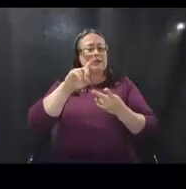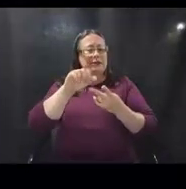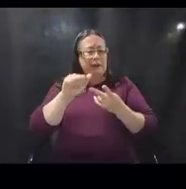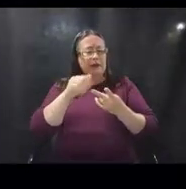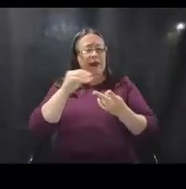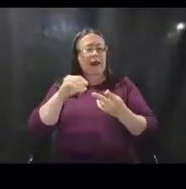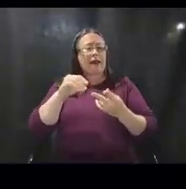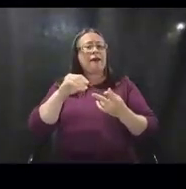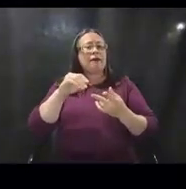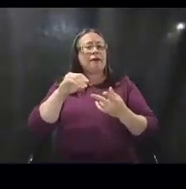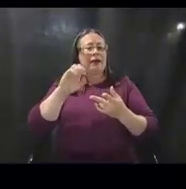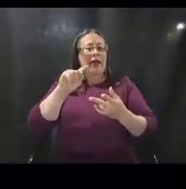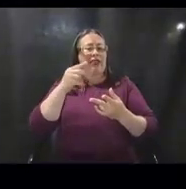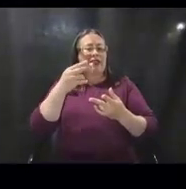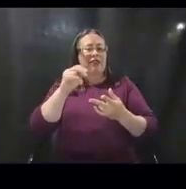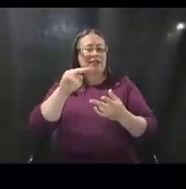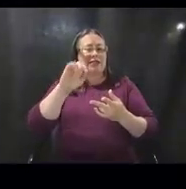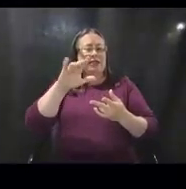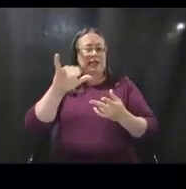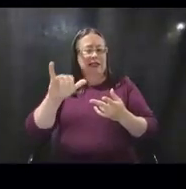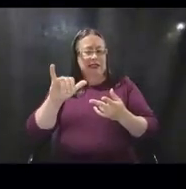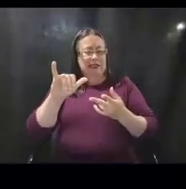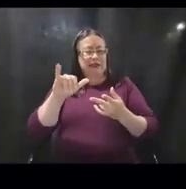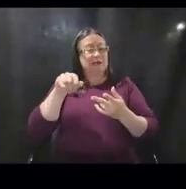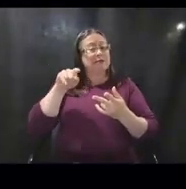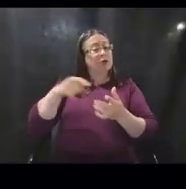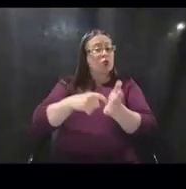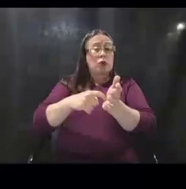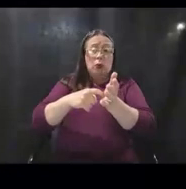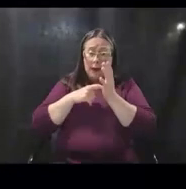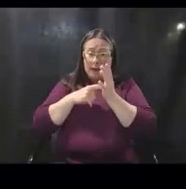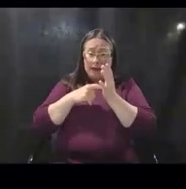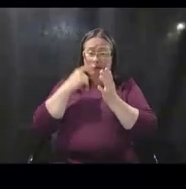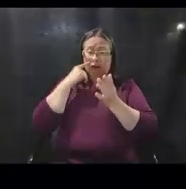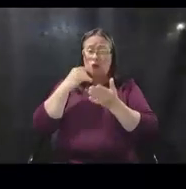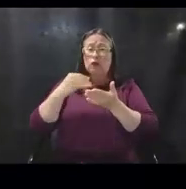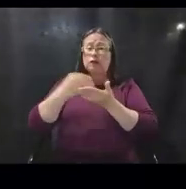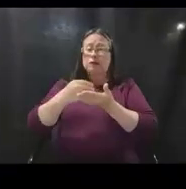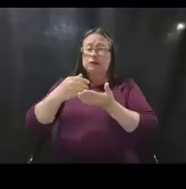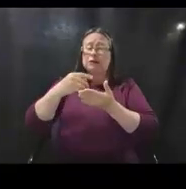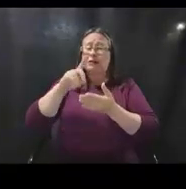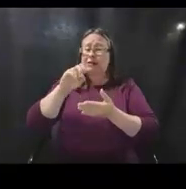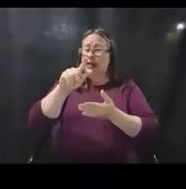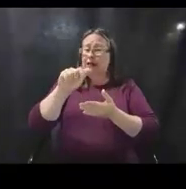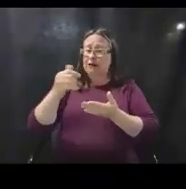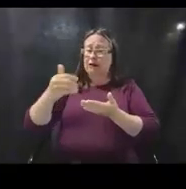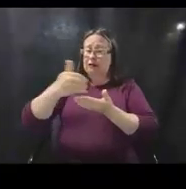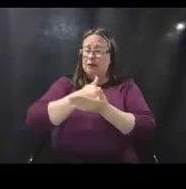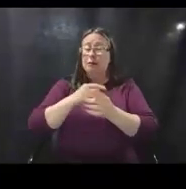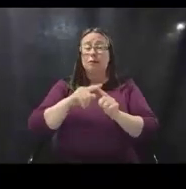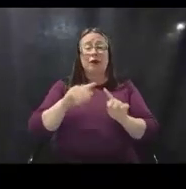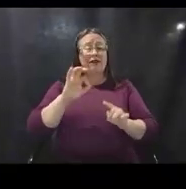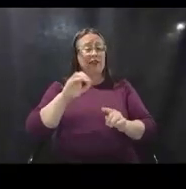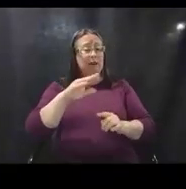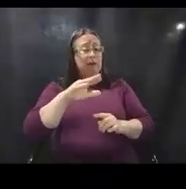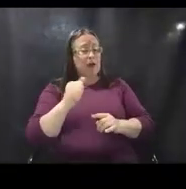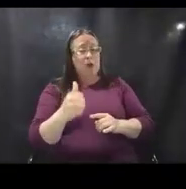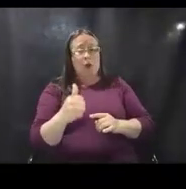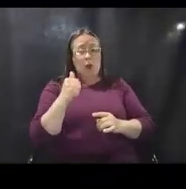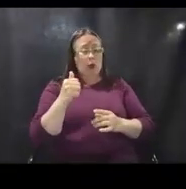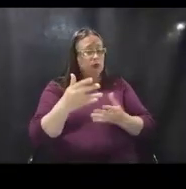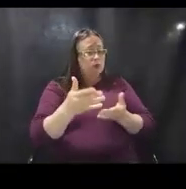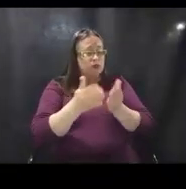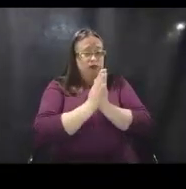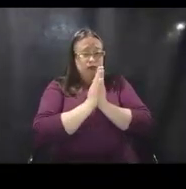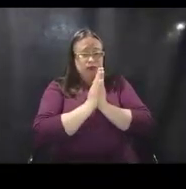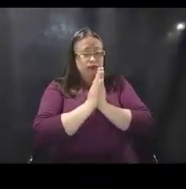One thing to point out here, this is a requirement for data collection. However, FEMA will not request and recipients